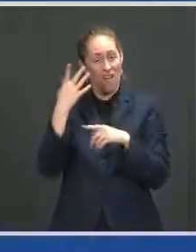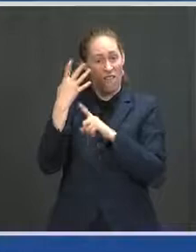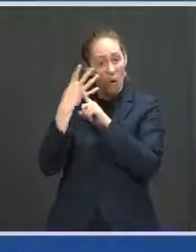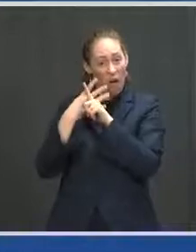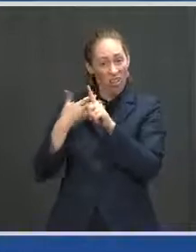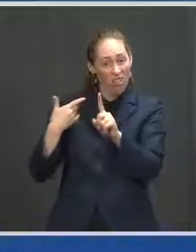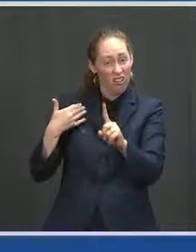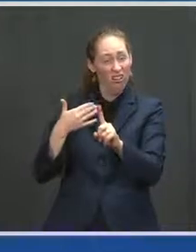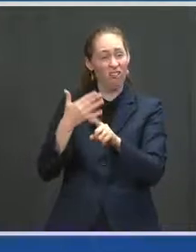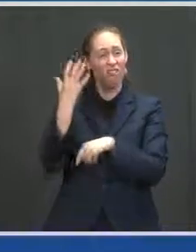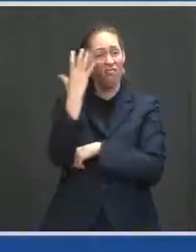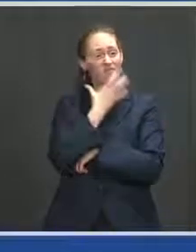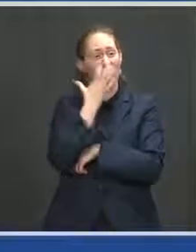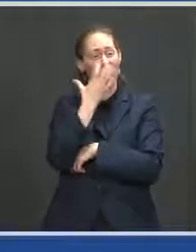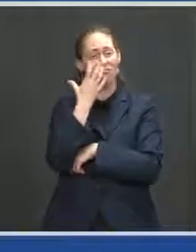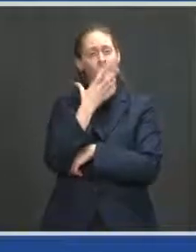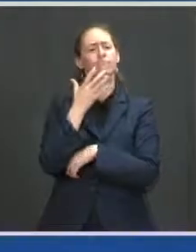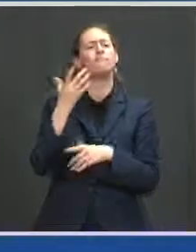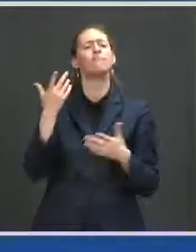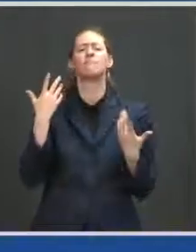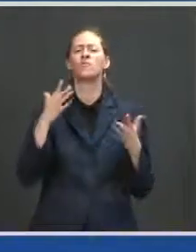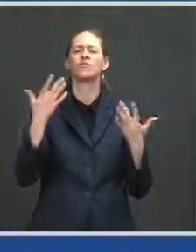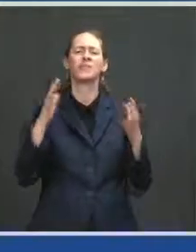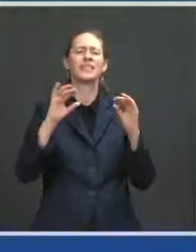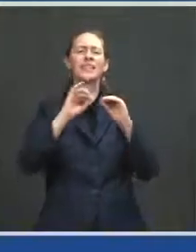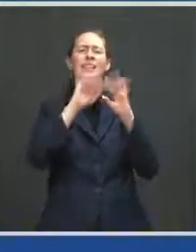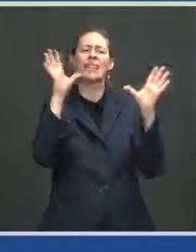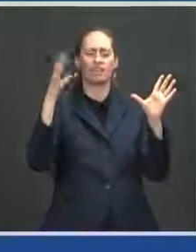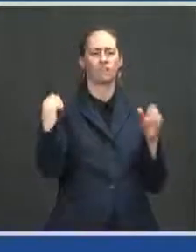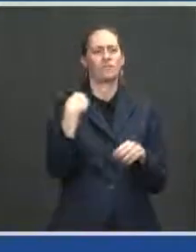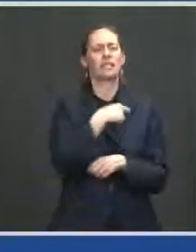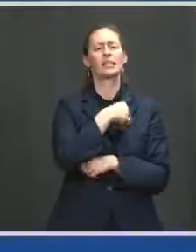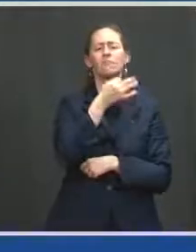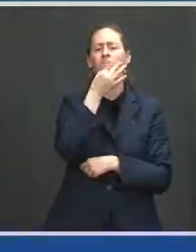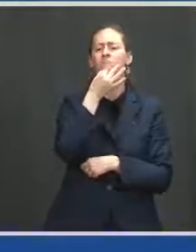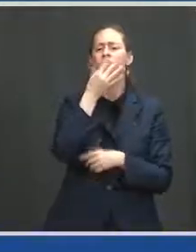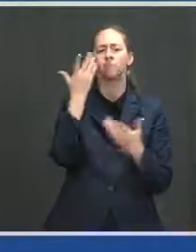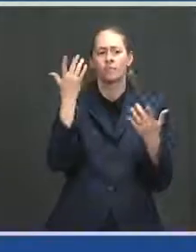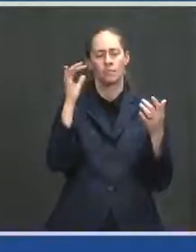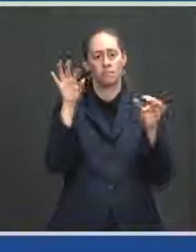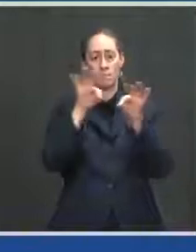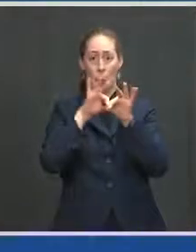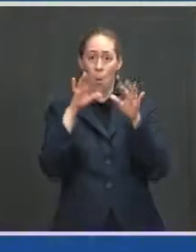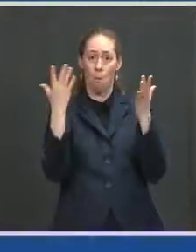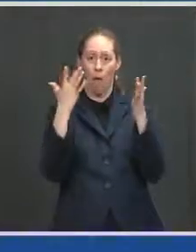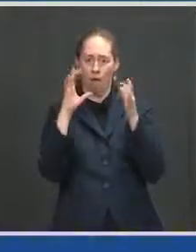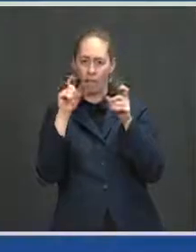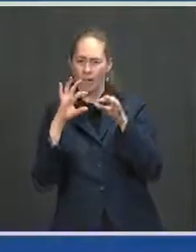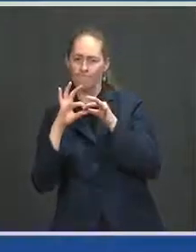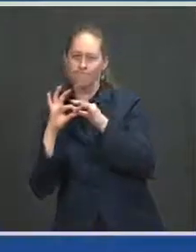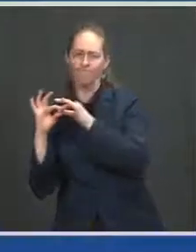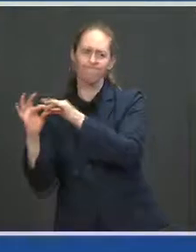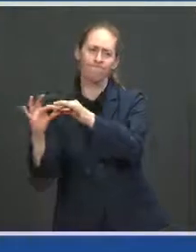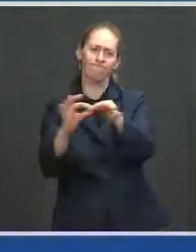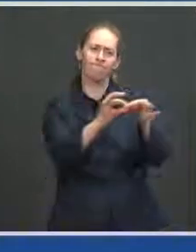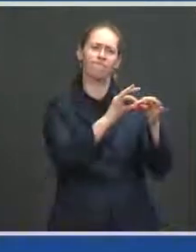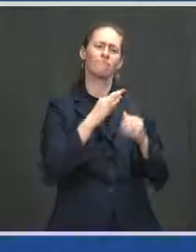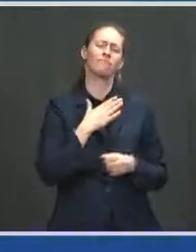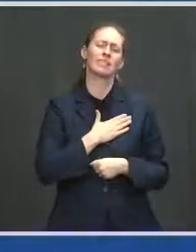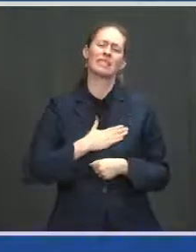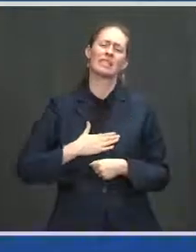it for a fact. Americans could do anything when we do it together. So please, do your part.